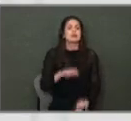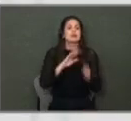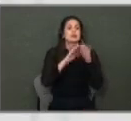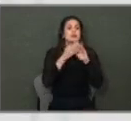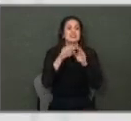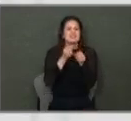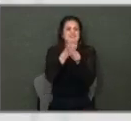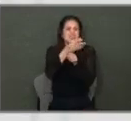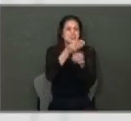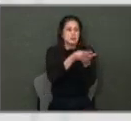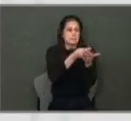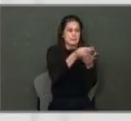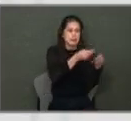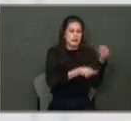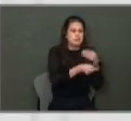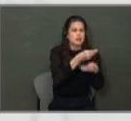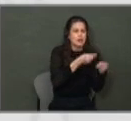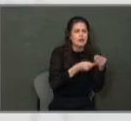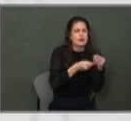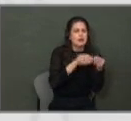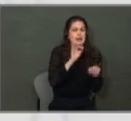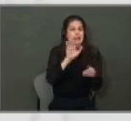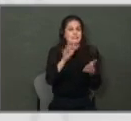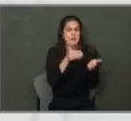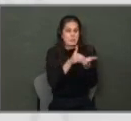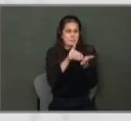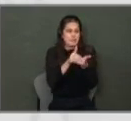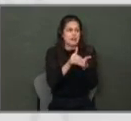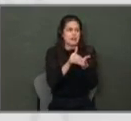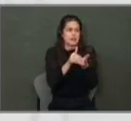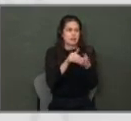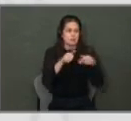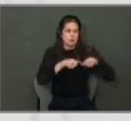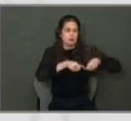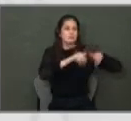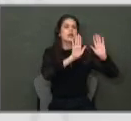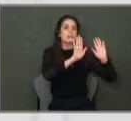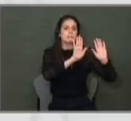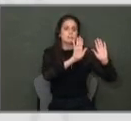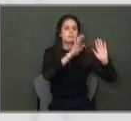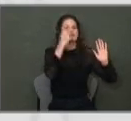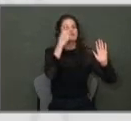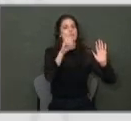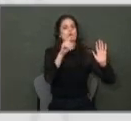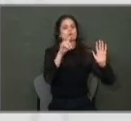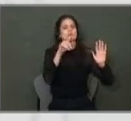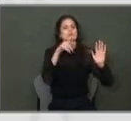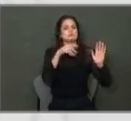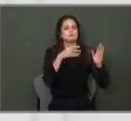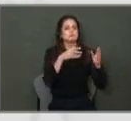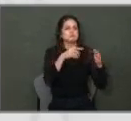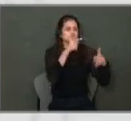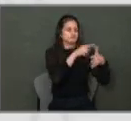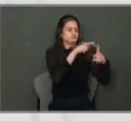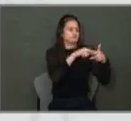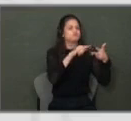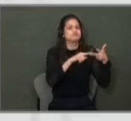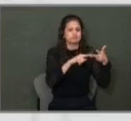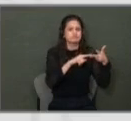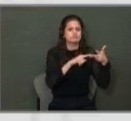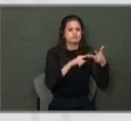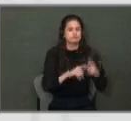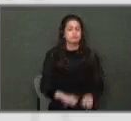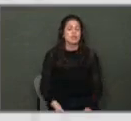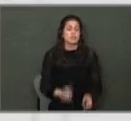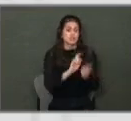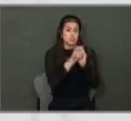budget is foregoing $95 million in property tax relief. Now, the changes the